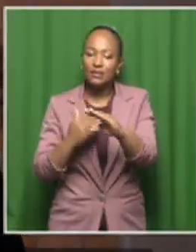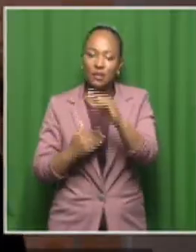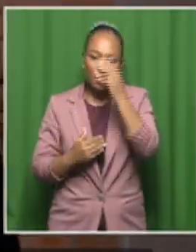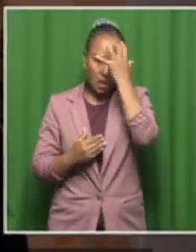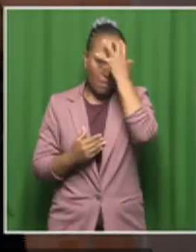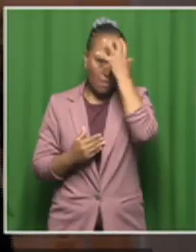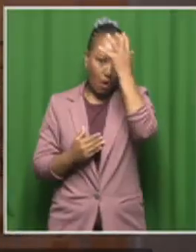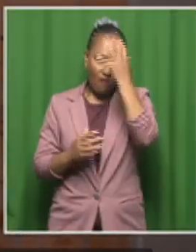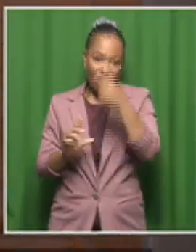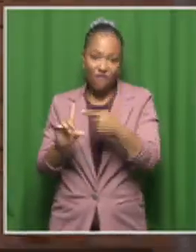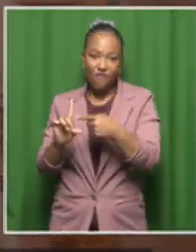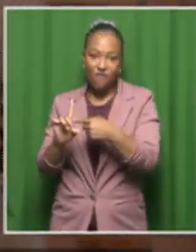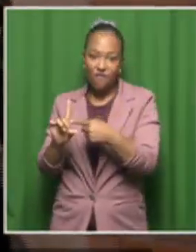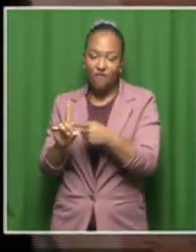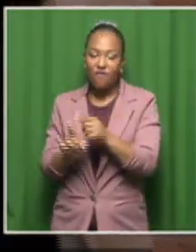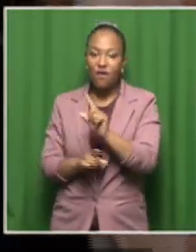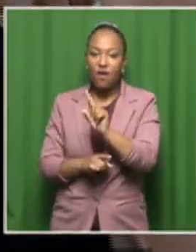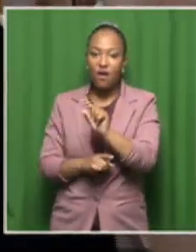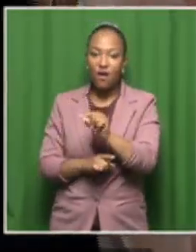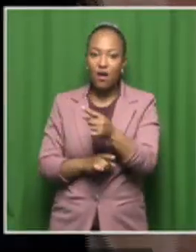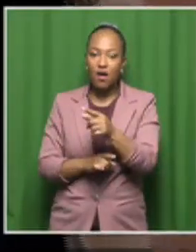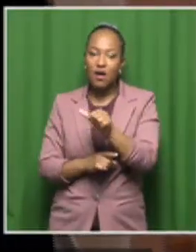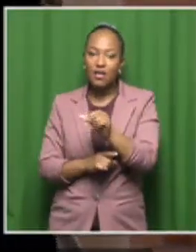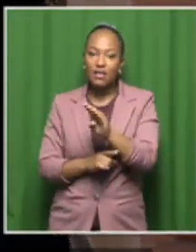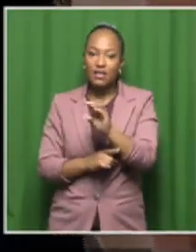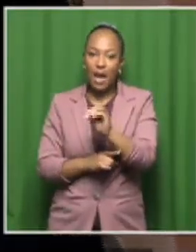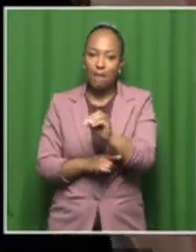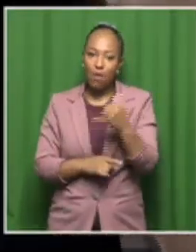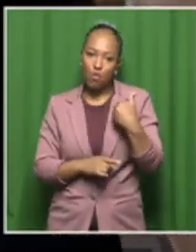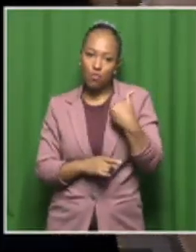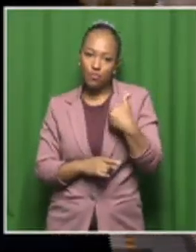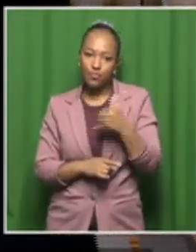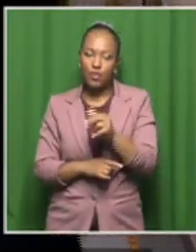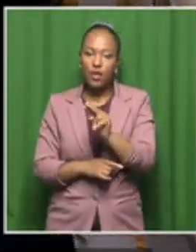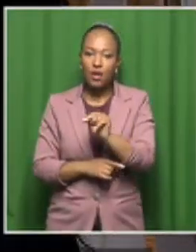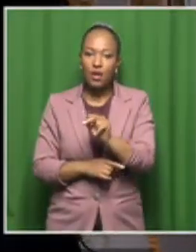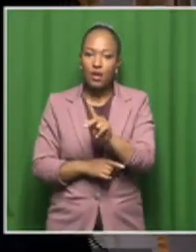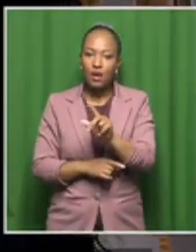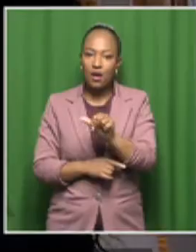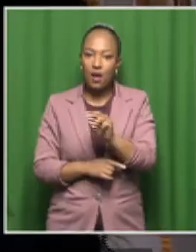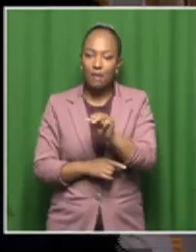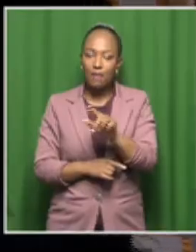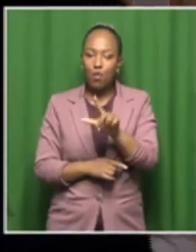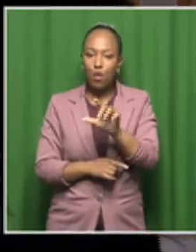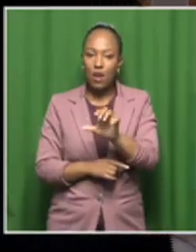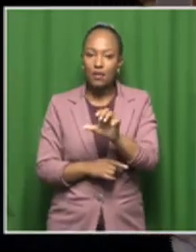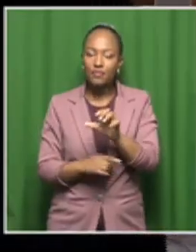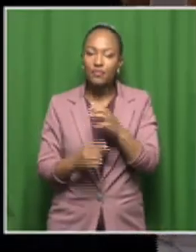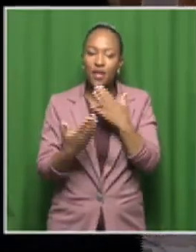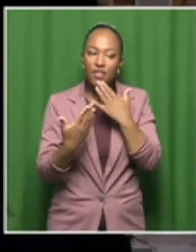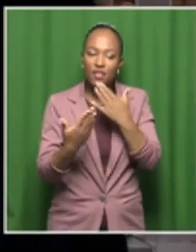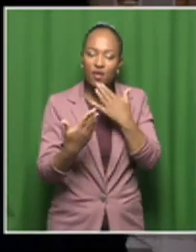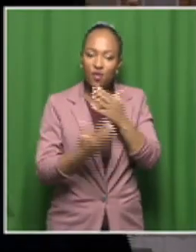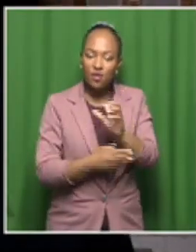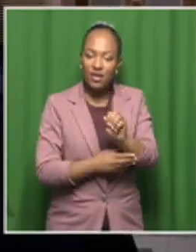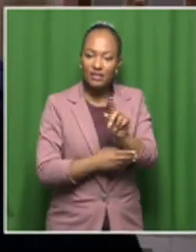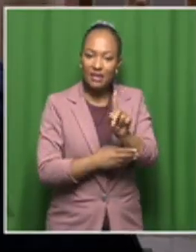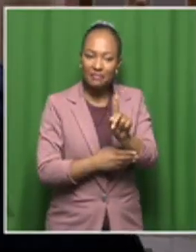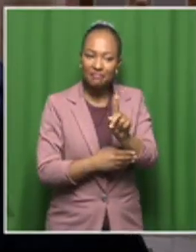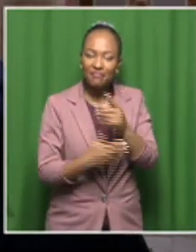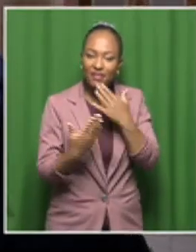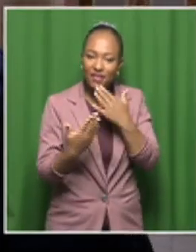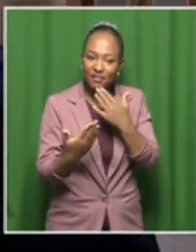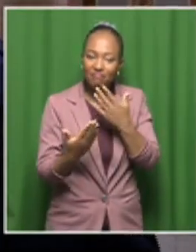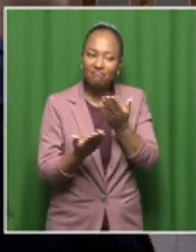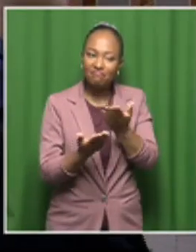Nkambule. Prof, thanks so much for welcoming us so warmly here. Thank you very much, Sakina. And a warm welcome to you and the viewers. So talk